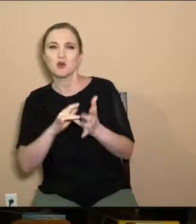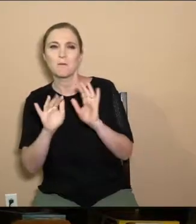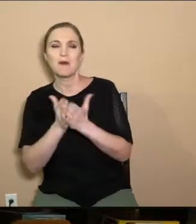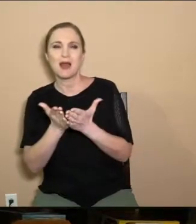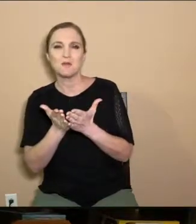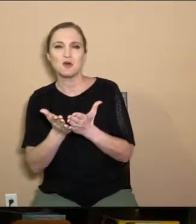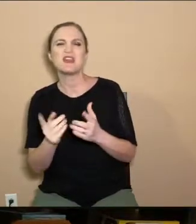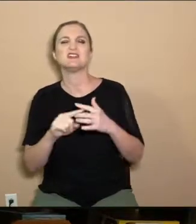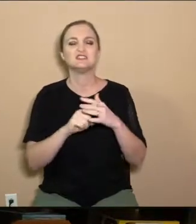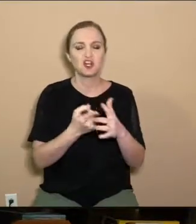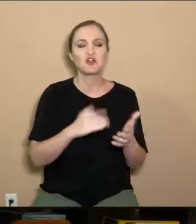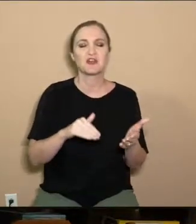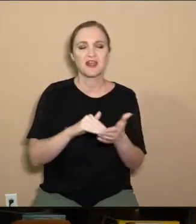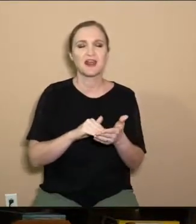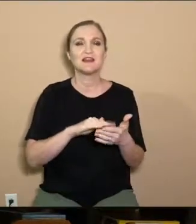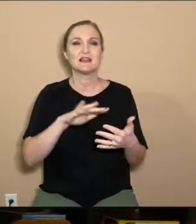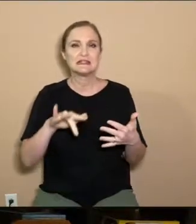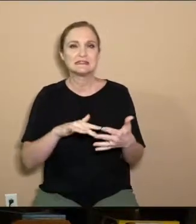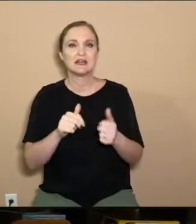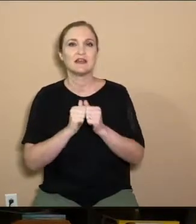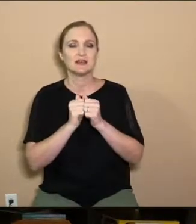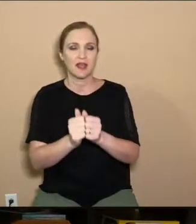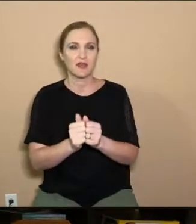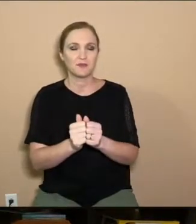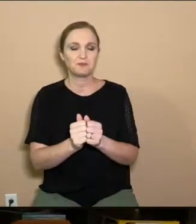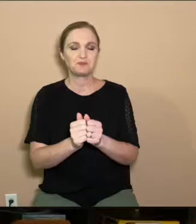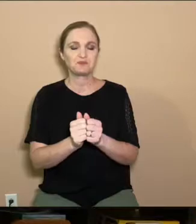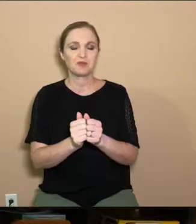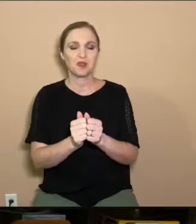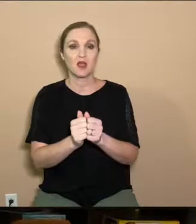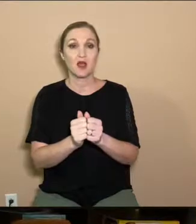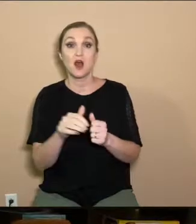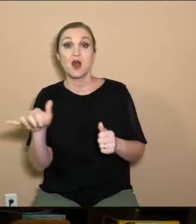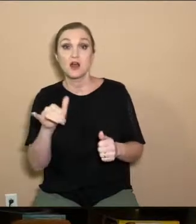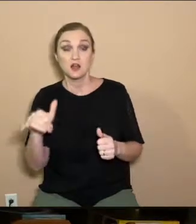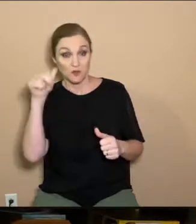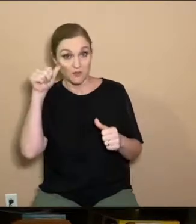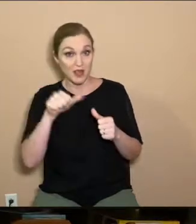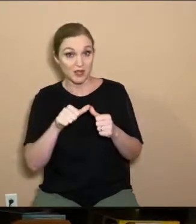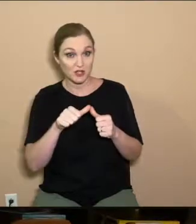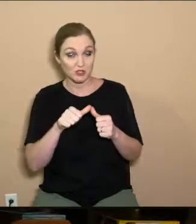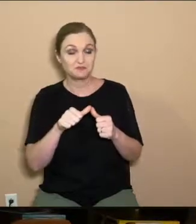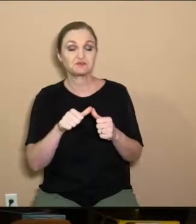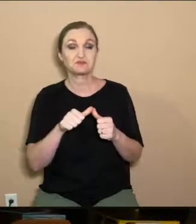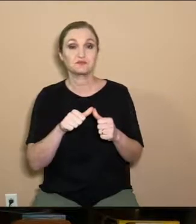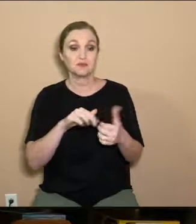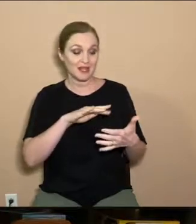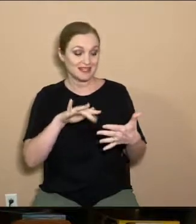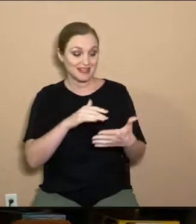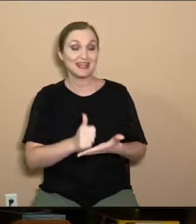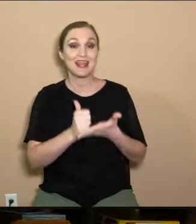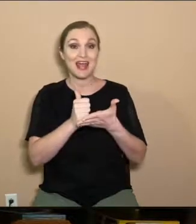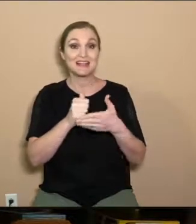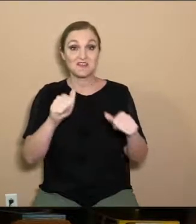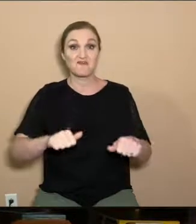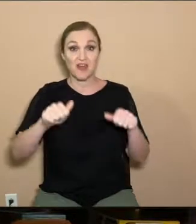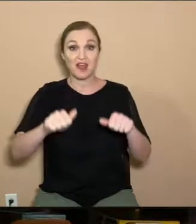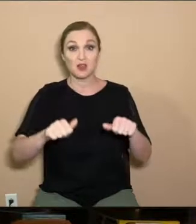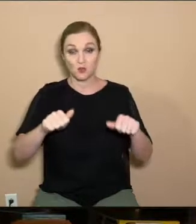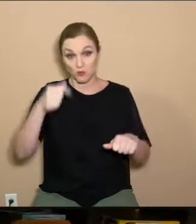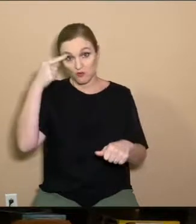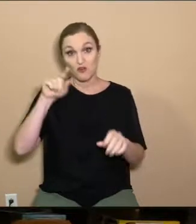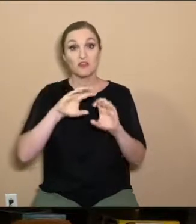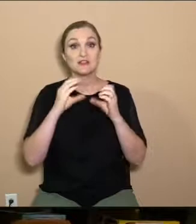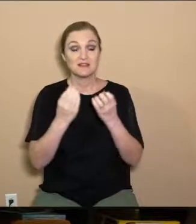in and let's go through the Word of God together. Another reminder, as I always do, is that there are study guides available for this class.